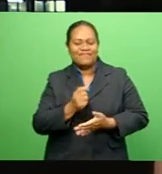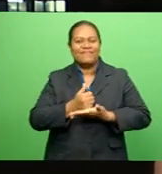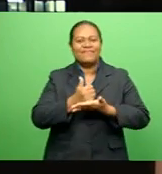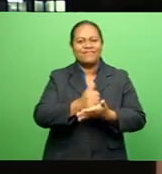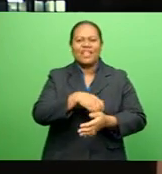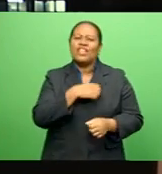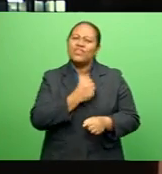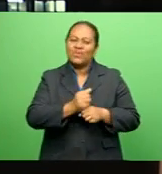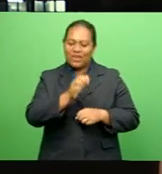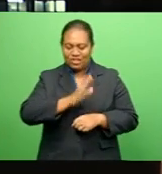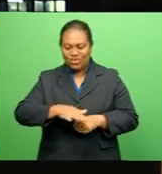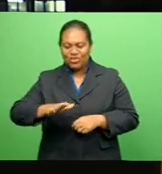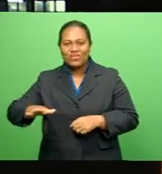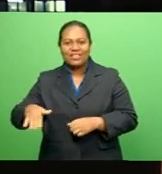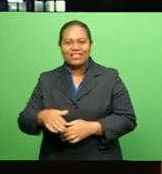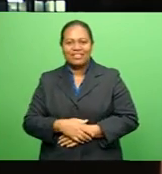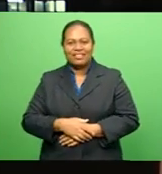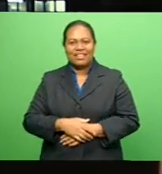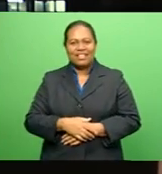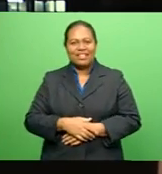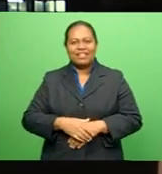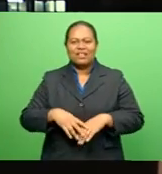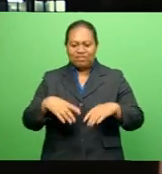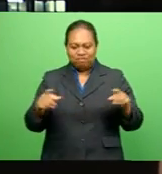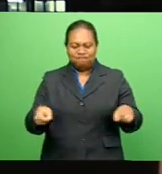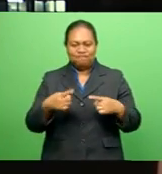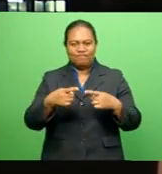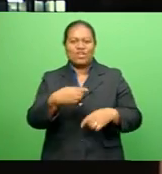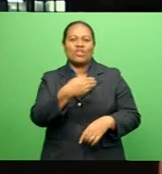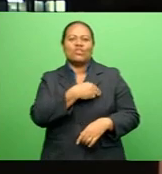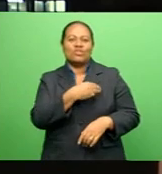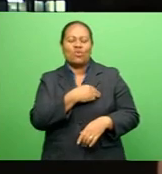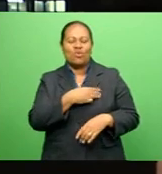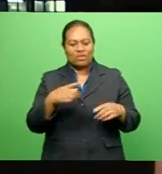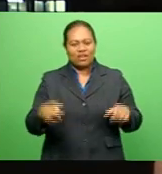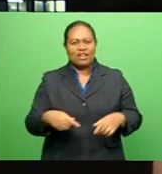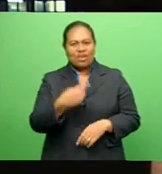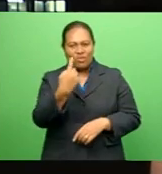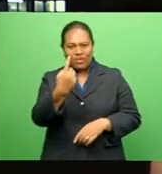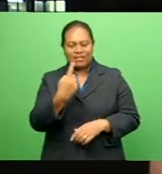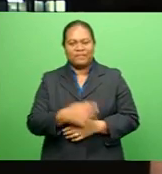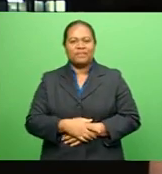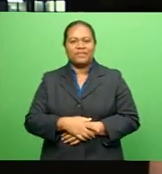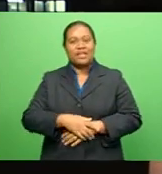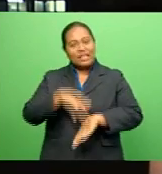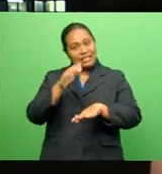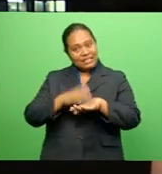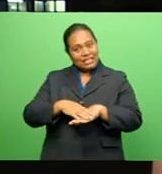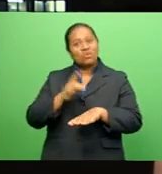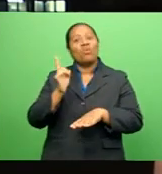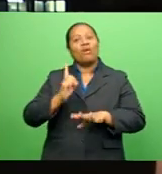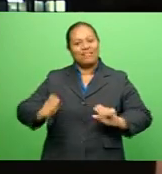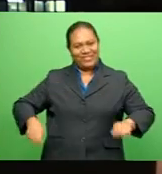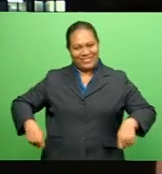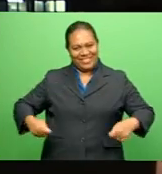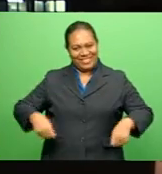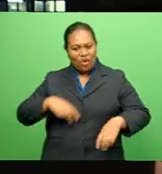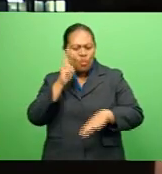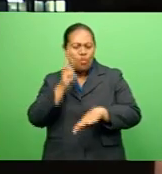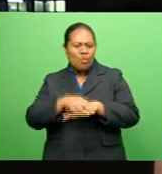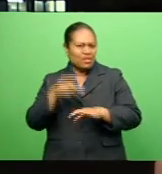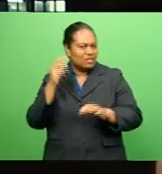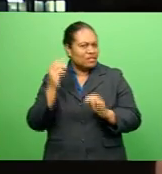grandchildren Who was competing in the Superzone competition Mind you, she was sitting on the wheelchair Watching the entire